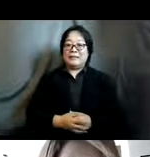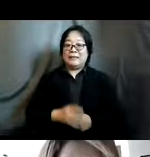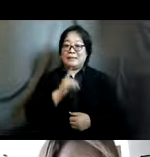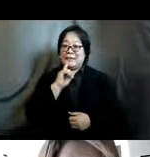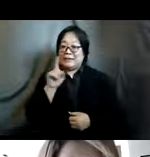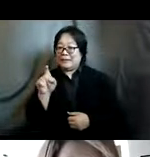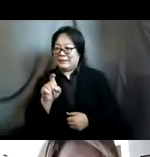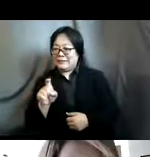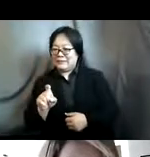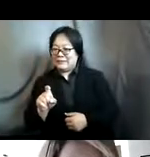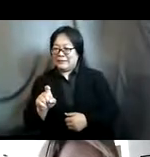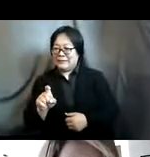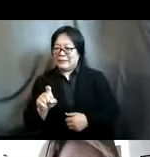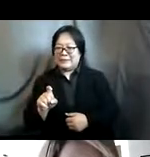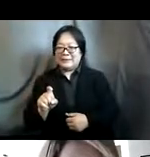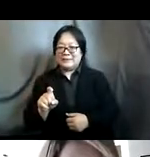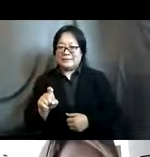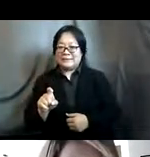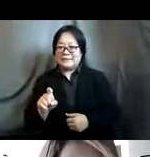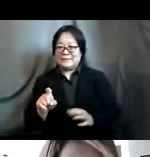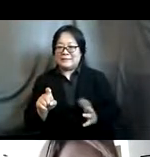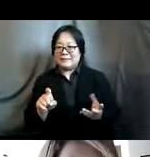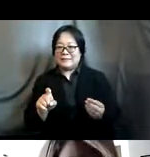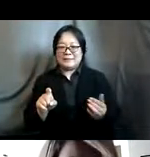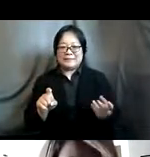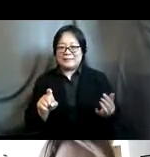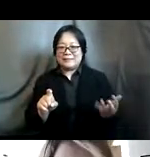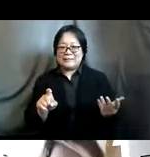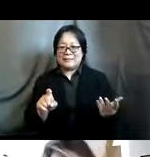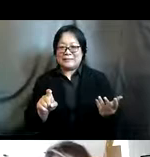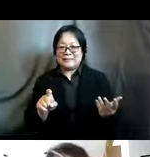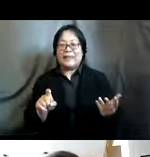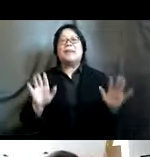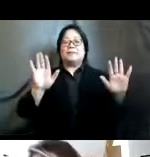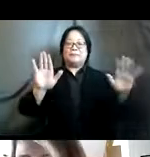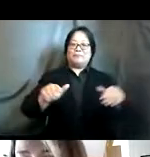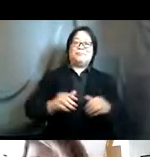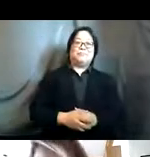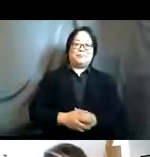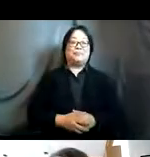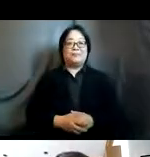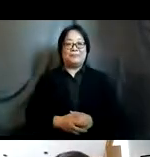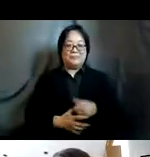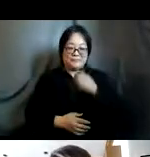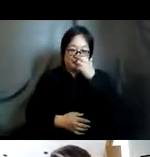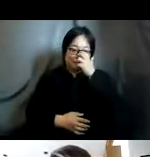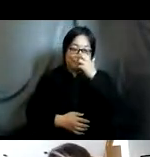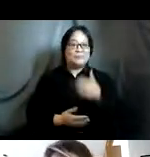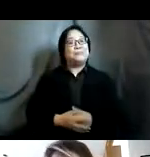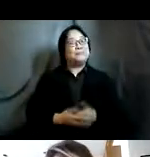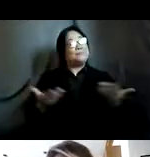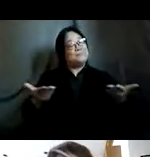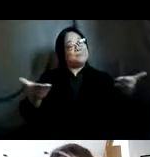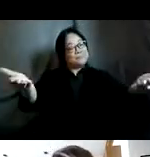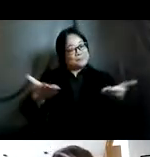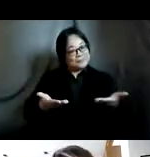all right great so welcome once again